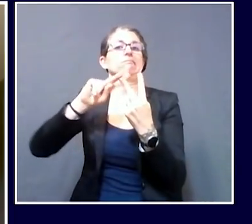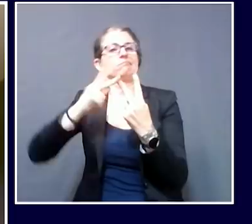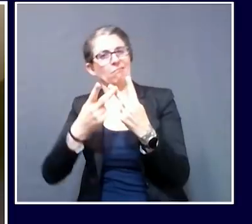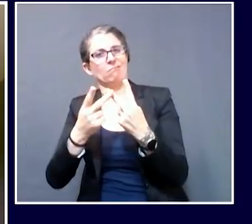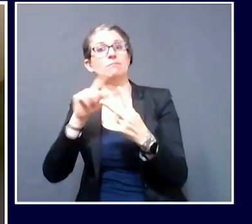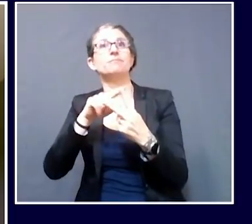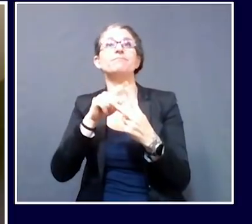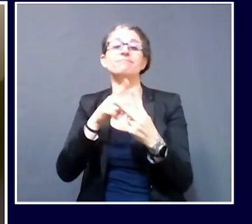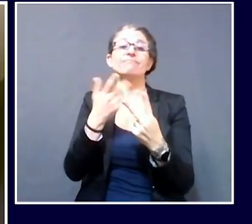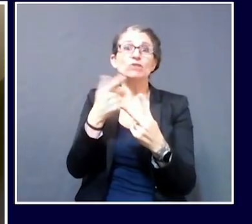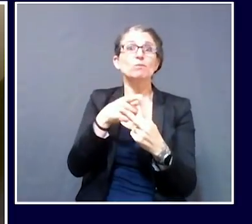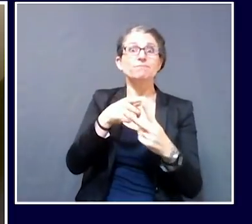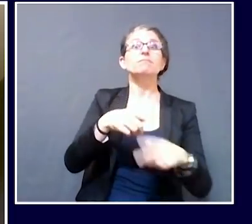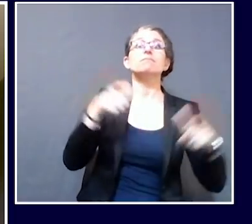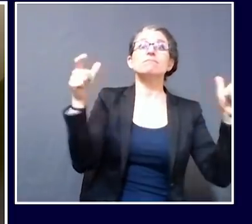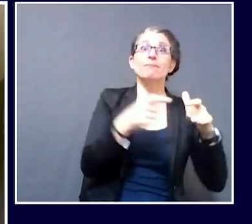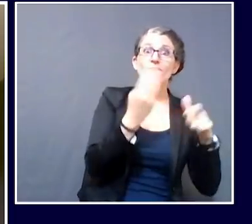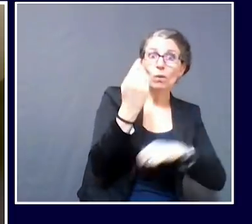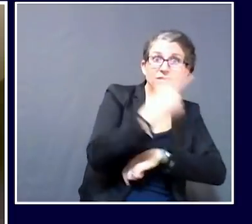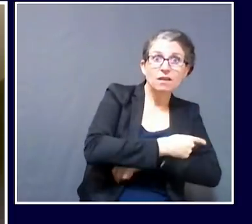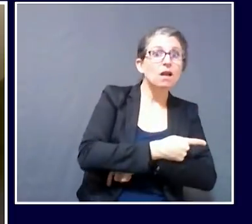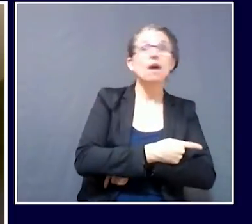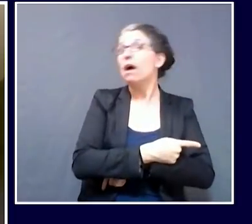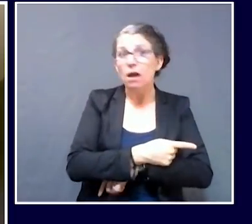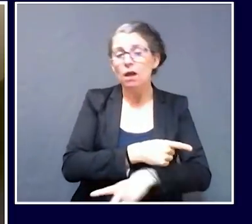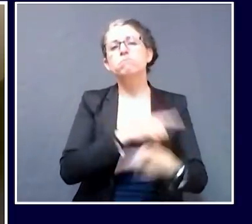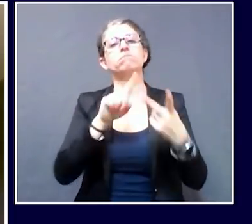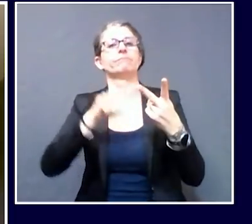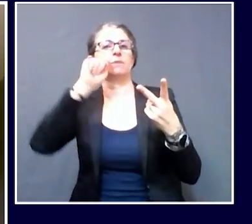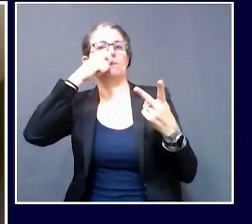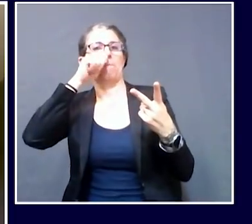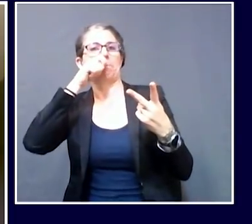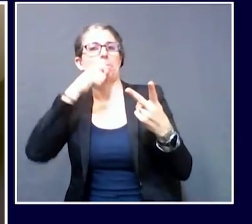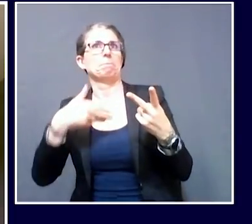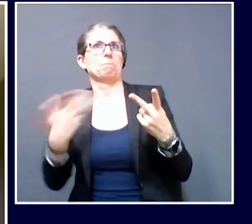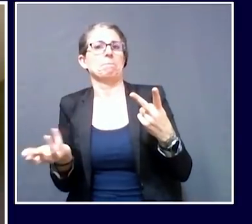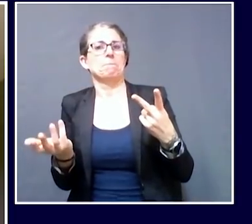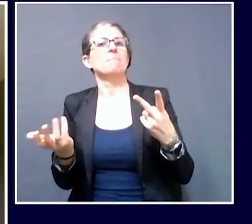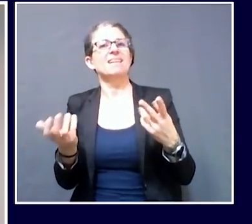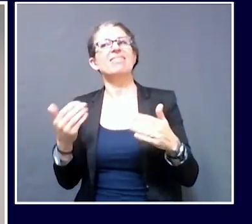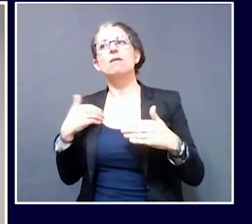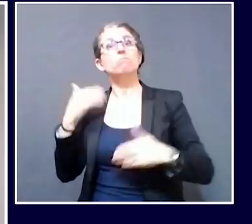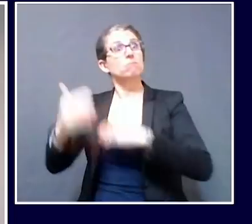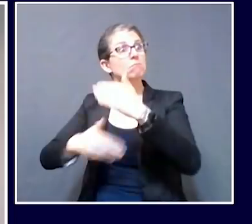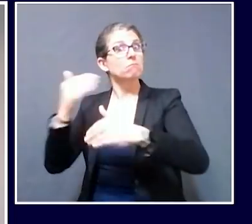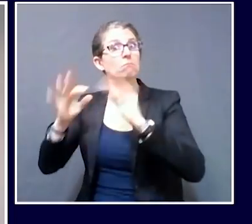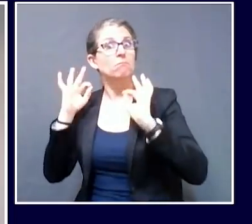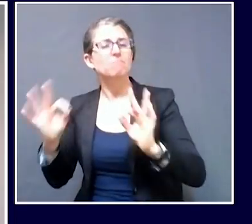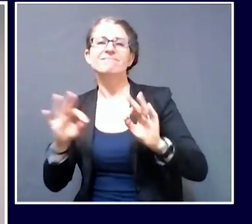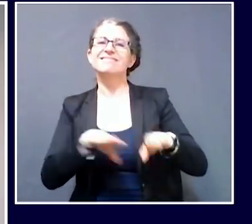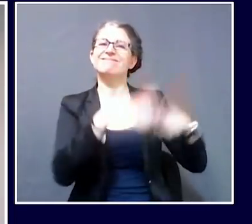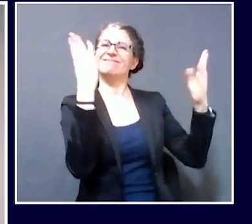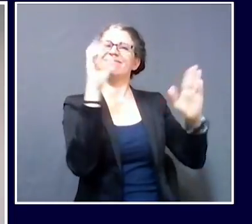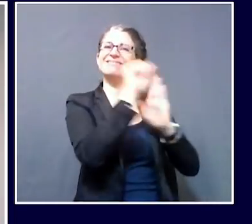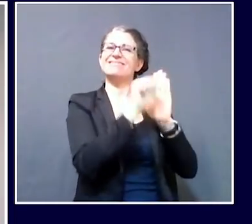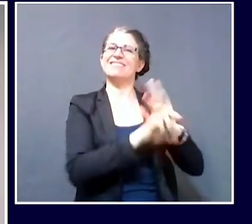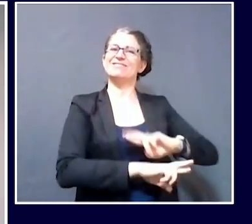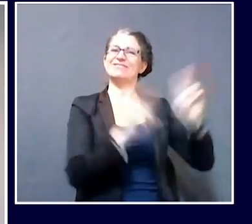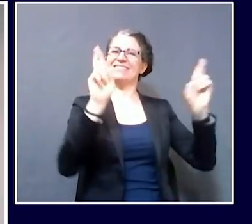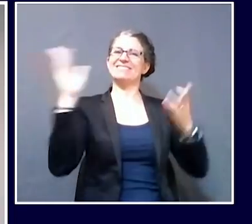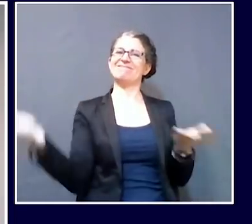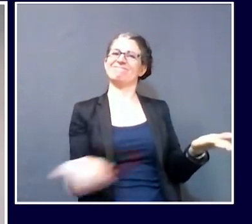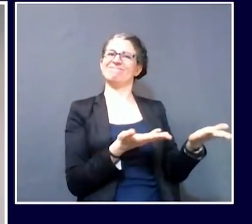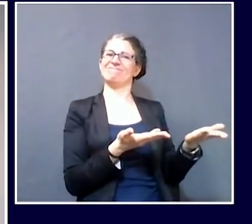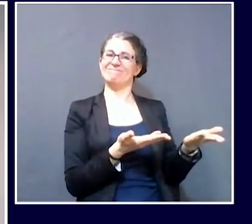us to open up the state as much as possible to them. Okay, thank you. Thanks, Brad. We're going to turn next to Caitlin